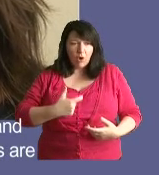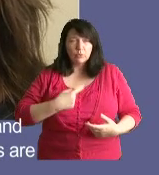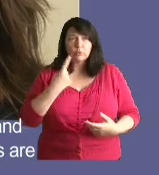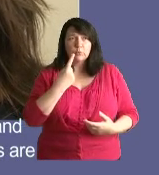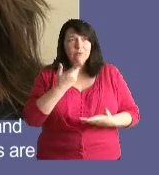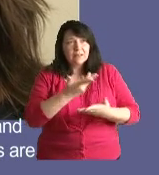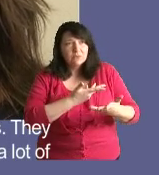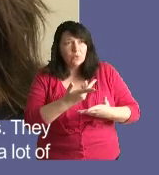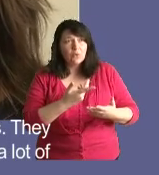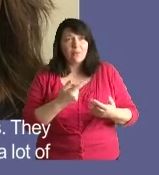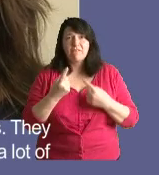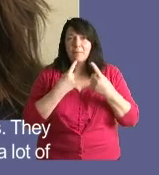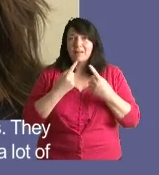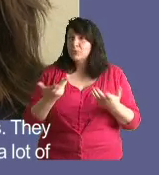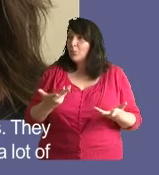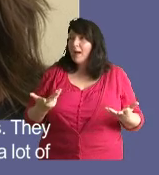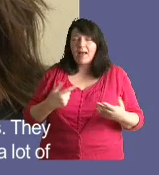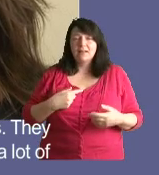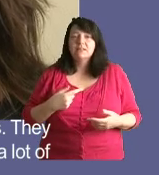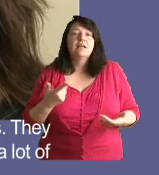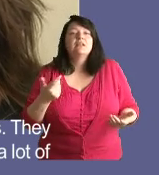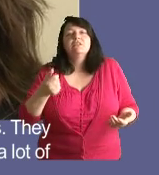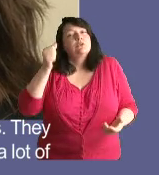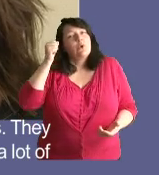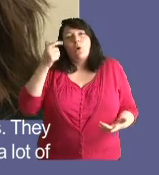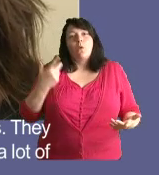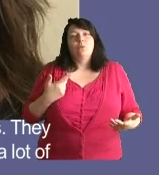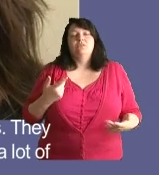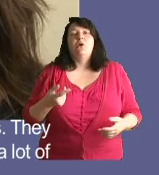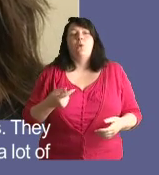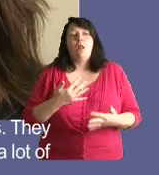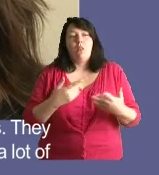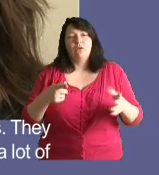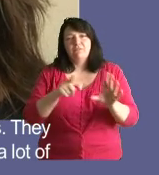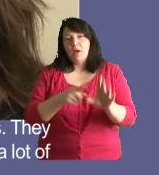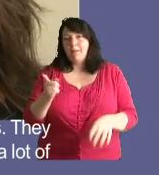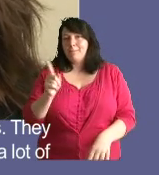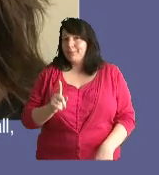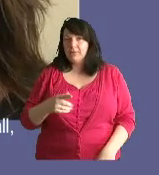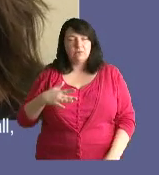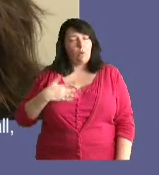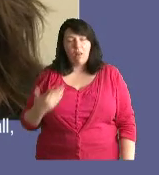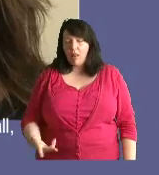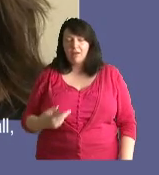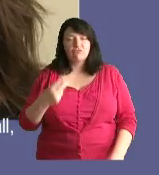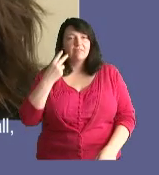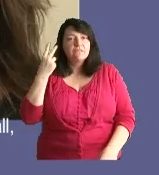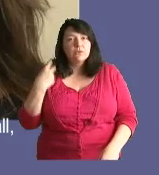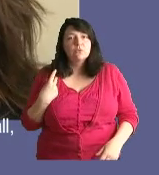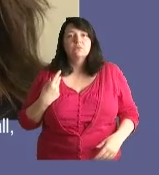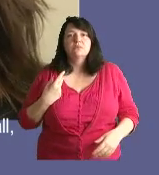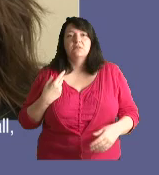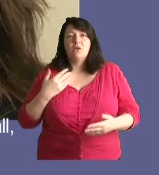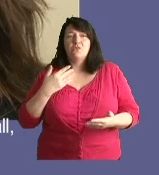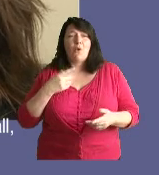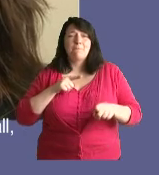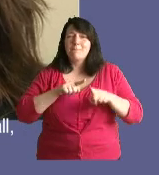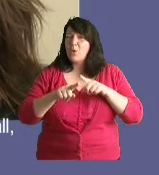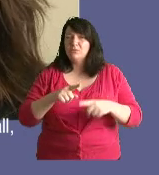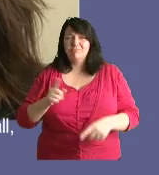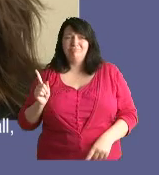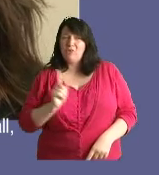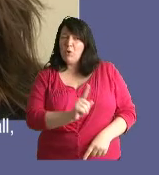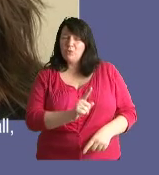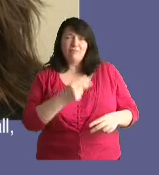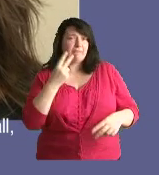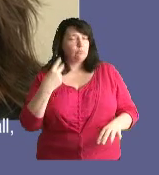responsibilities are, what their roles are, who they can talk to, where the information is. They didn't seem to know much about it at all and a lot of young people didn't like reviews. Didn't like them at all but